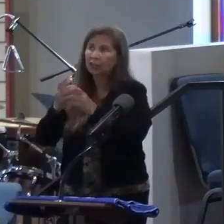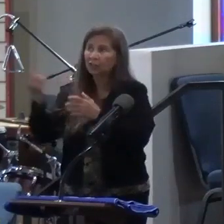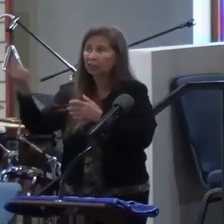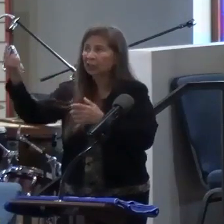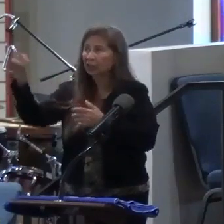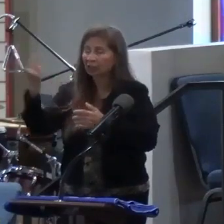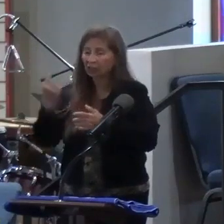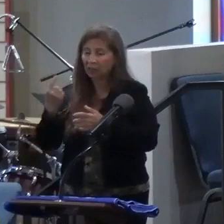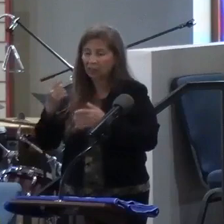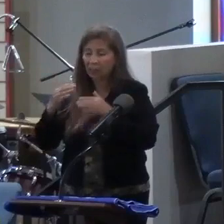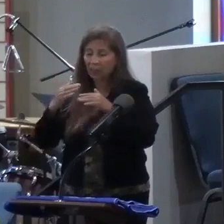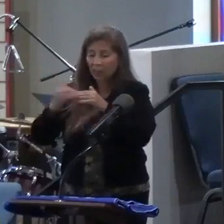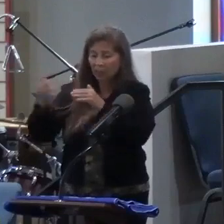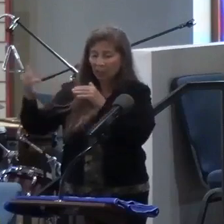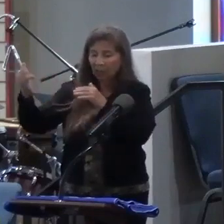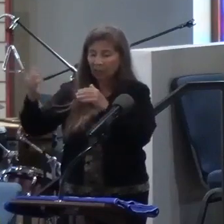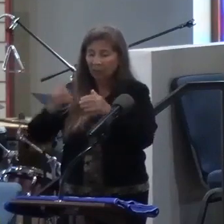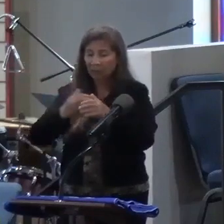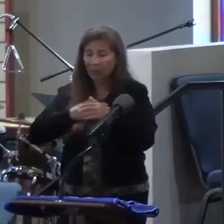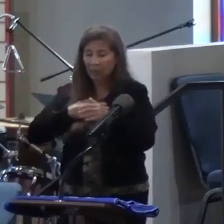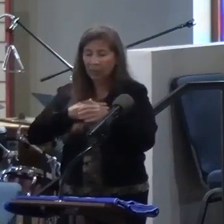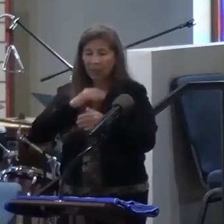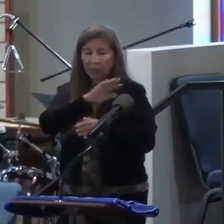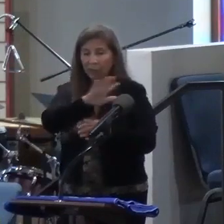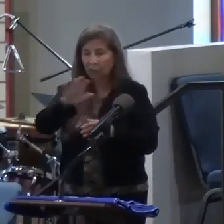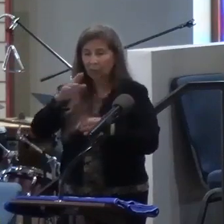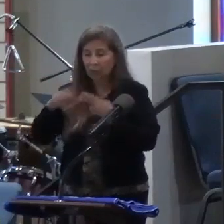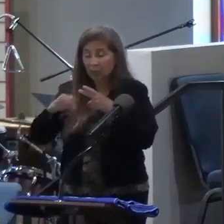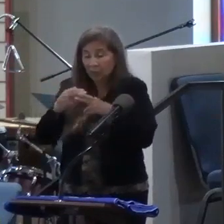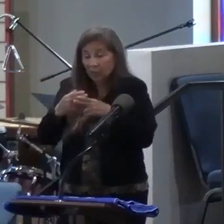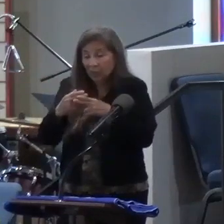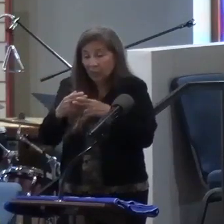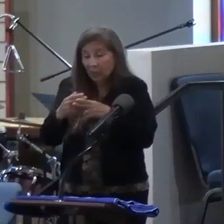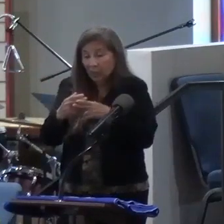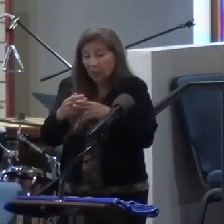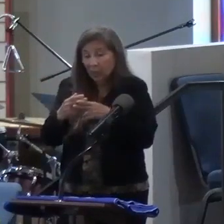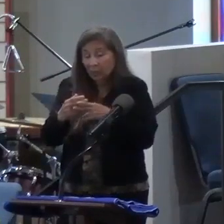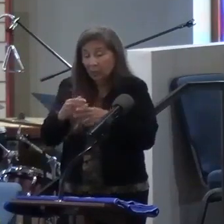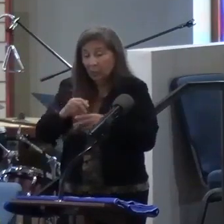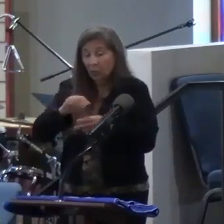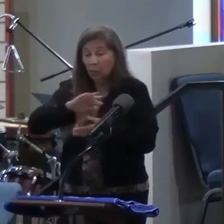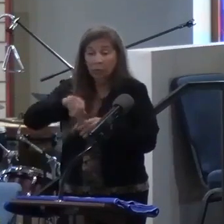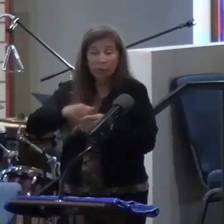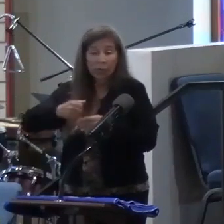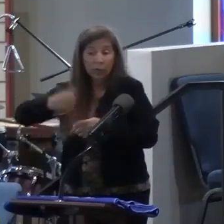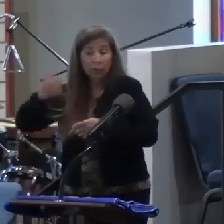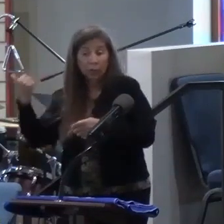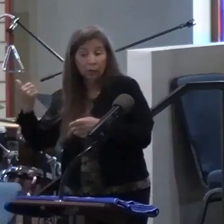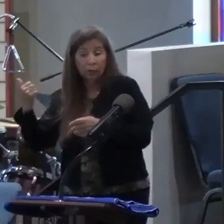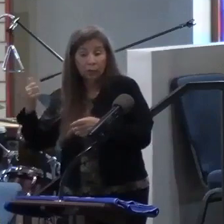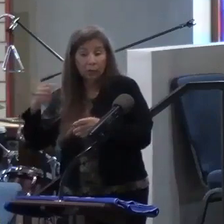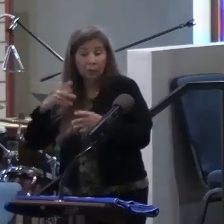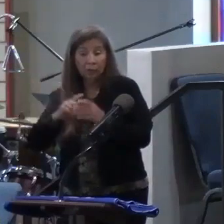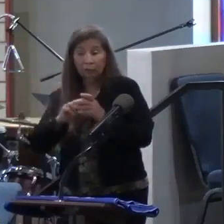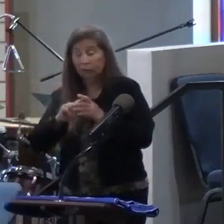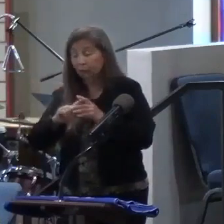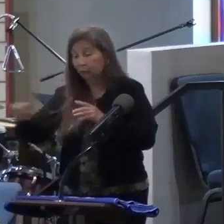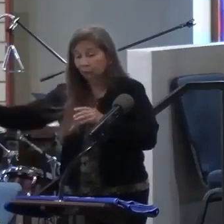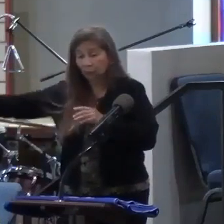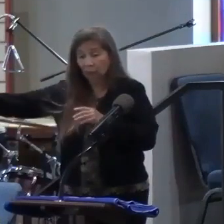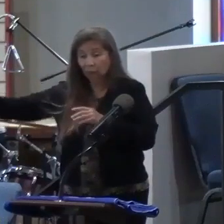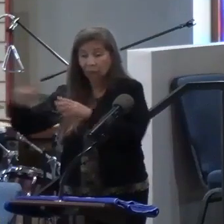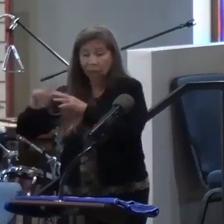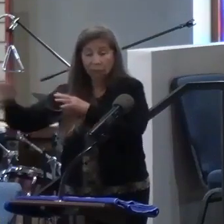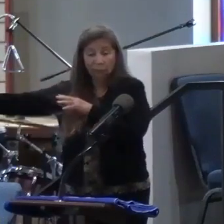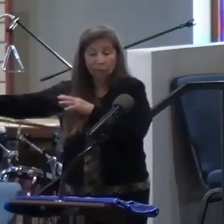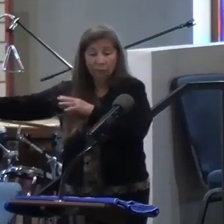name, he calls my name in that place, it may take a season. Remember, all the others, they were there a while, and all the others eventually went back, and